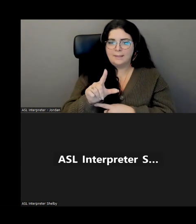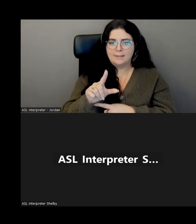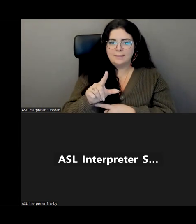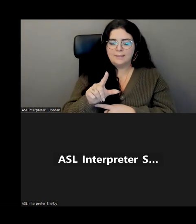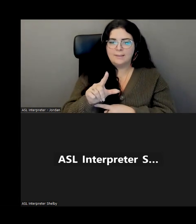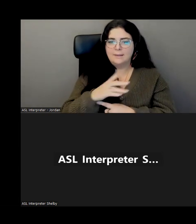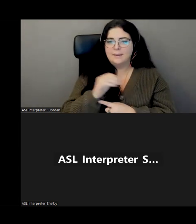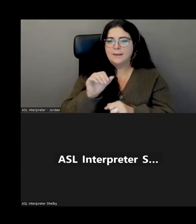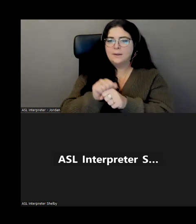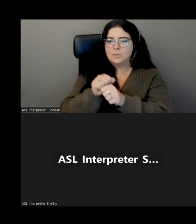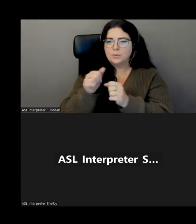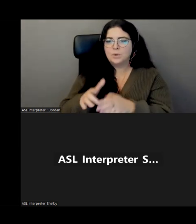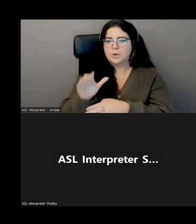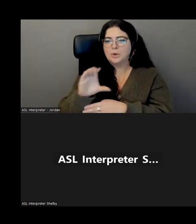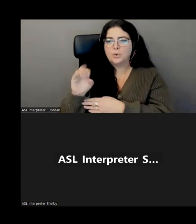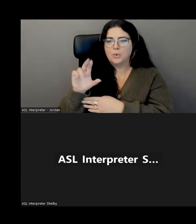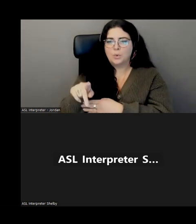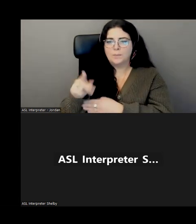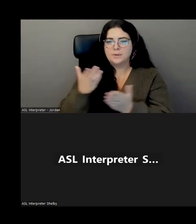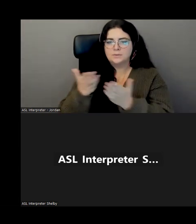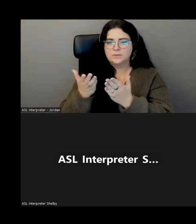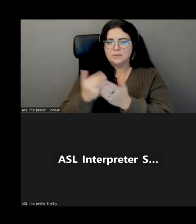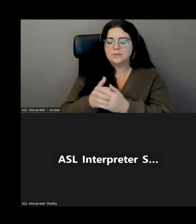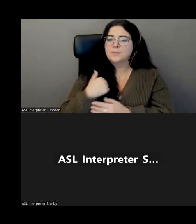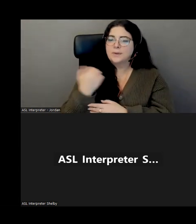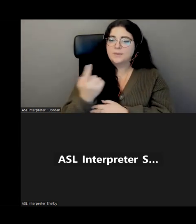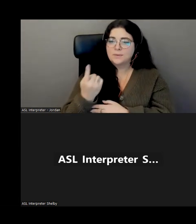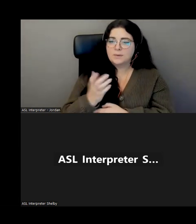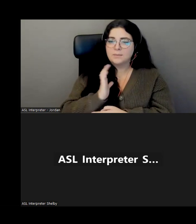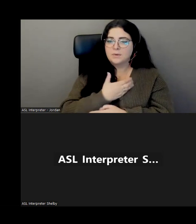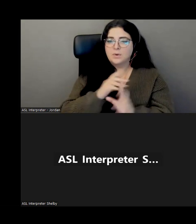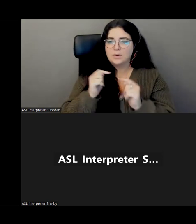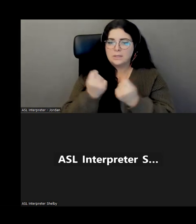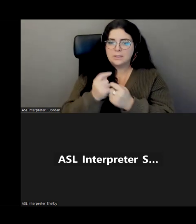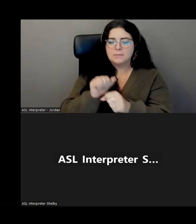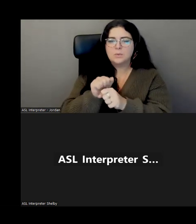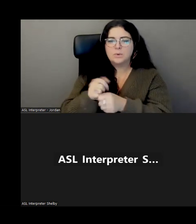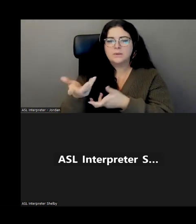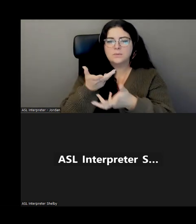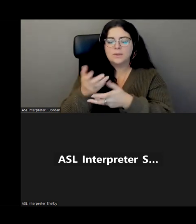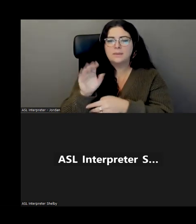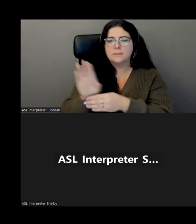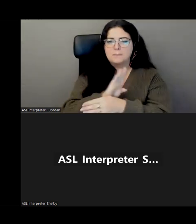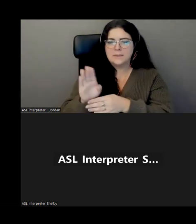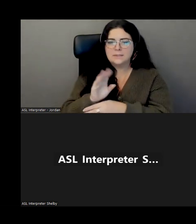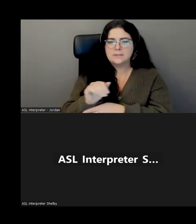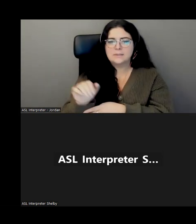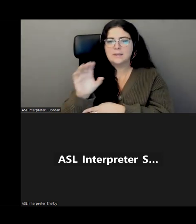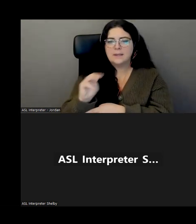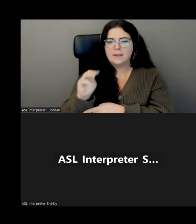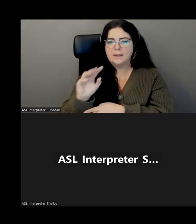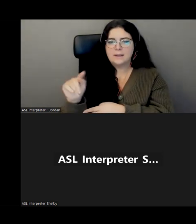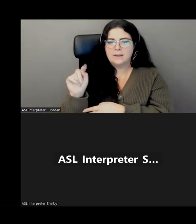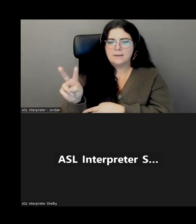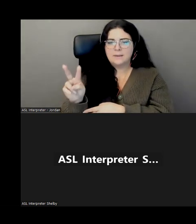services. So we have somebody on our team that works with businesses like NTV, for example, is one of our customers right